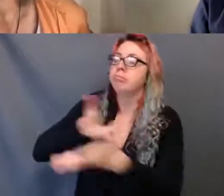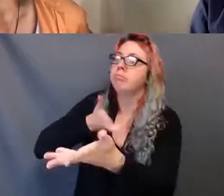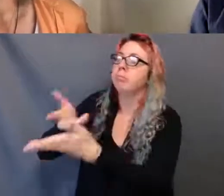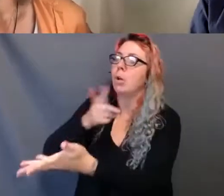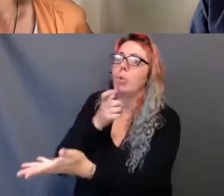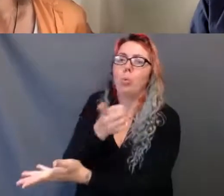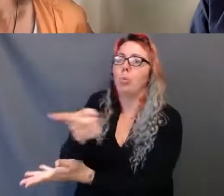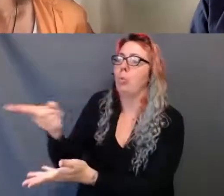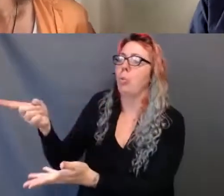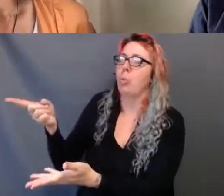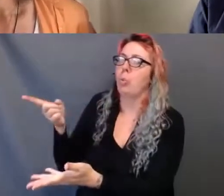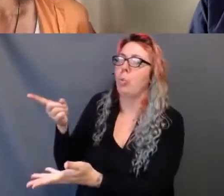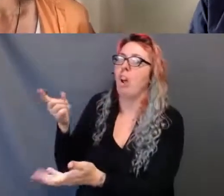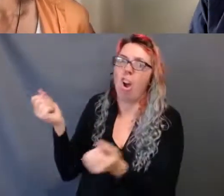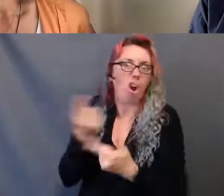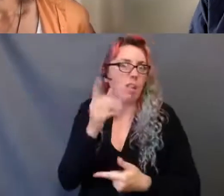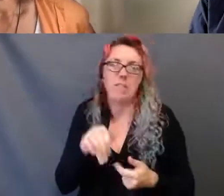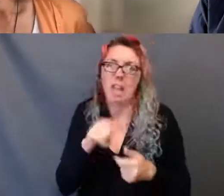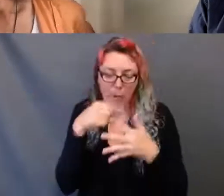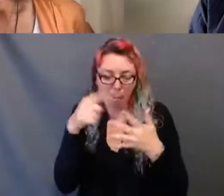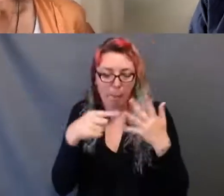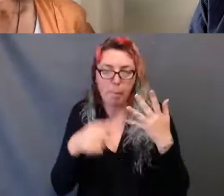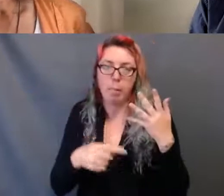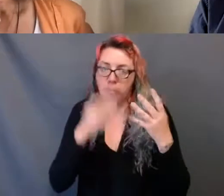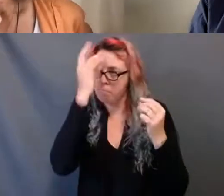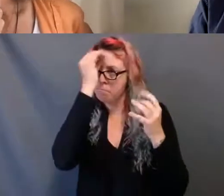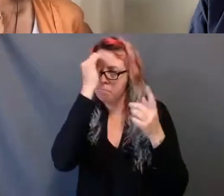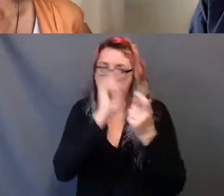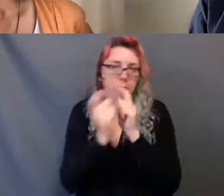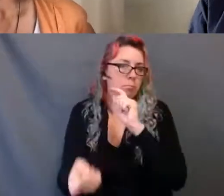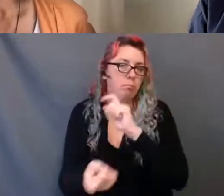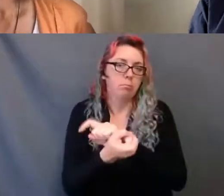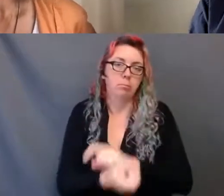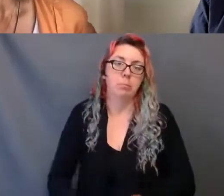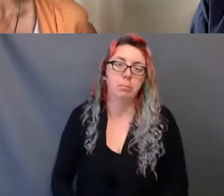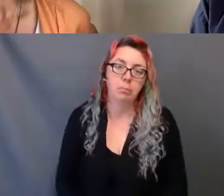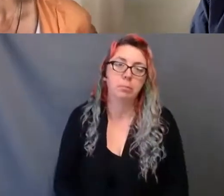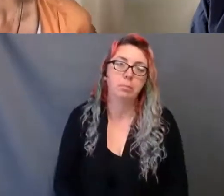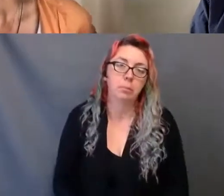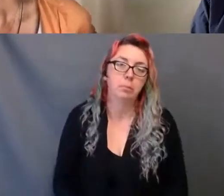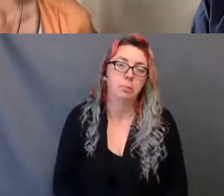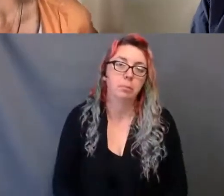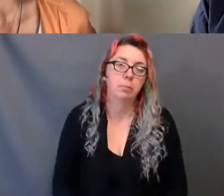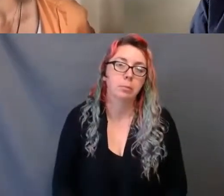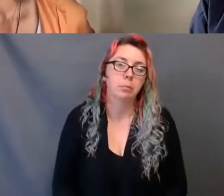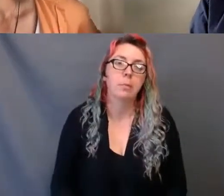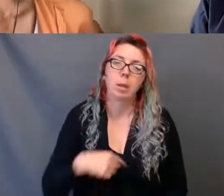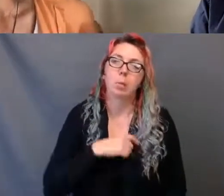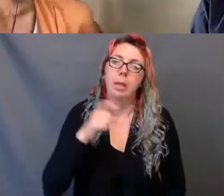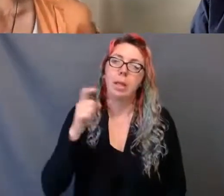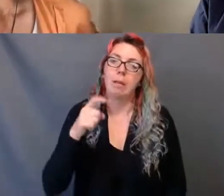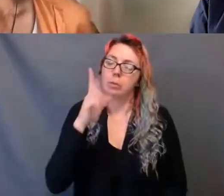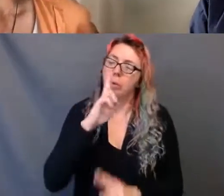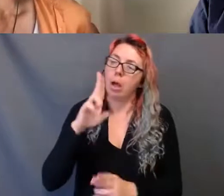need to leave our hallowed castles and step onto the land. We need to reach out to the communities we are mandated to